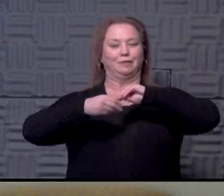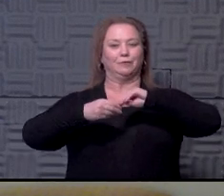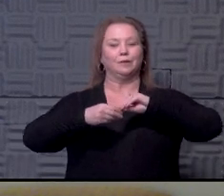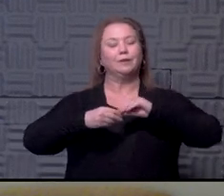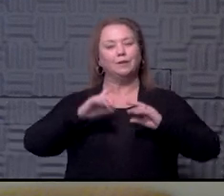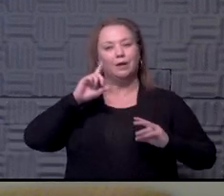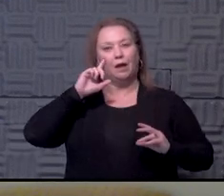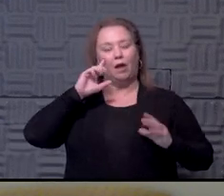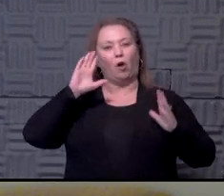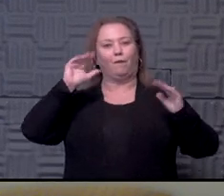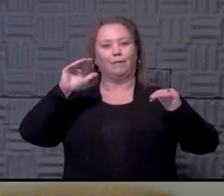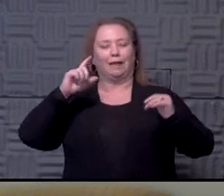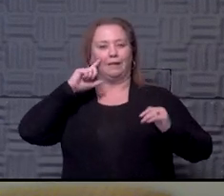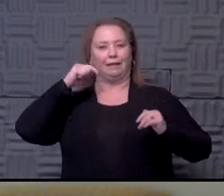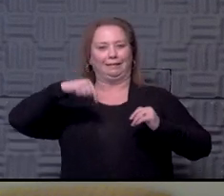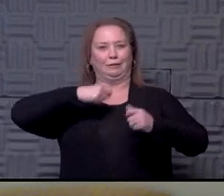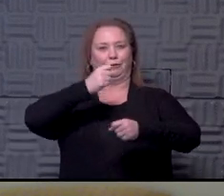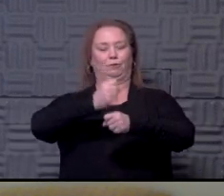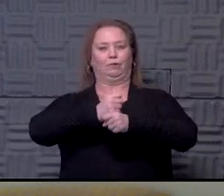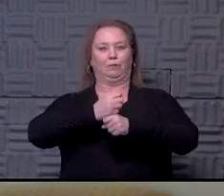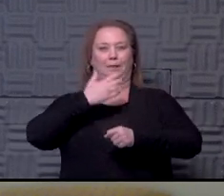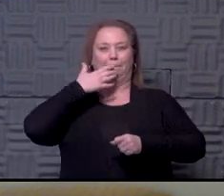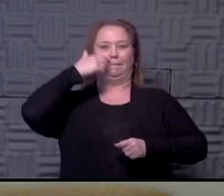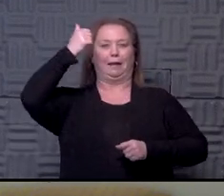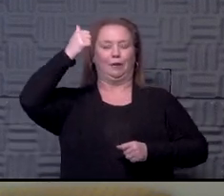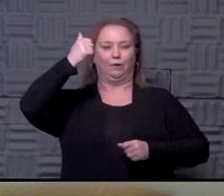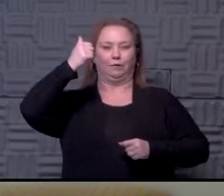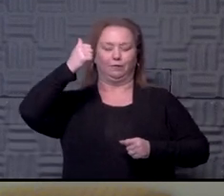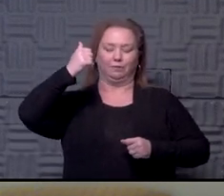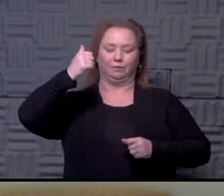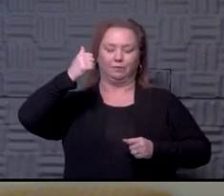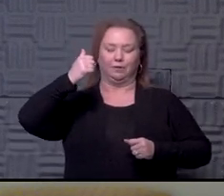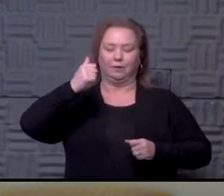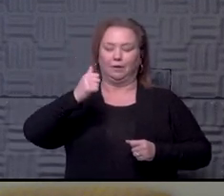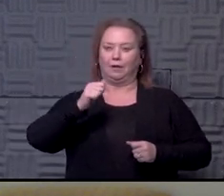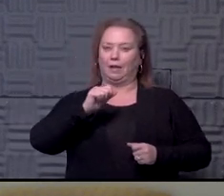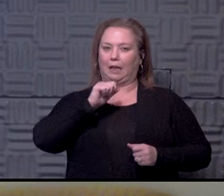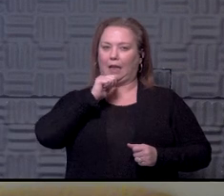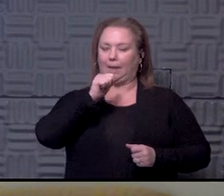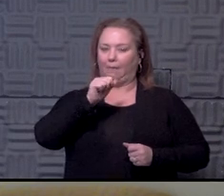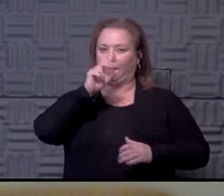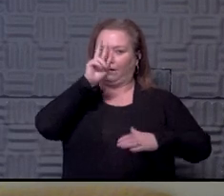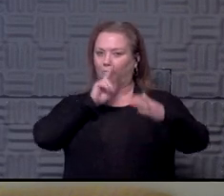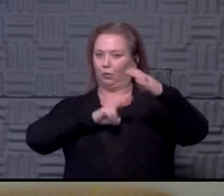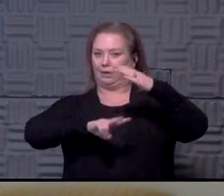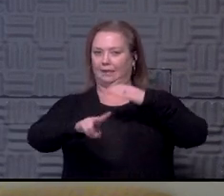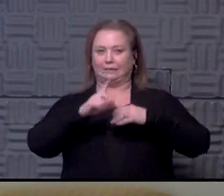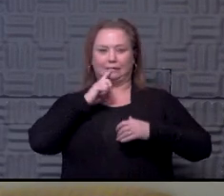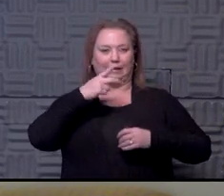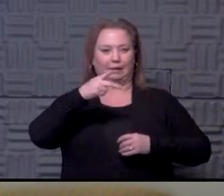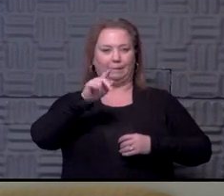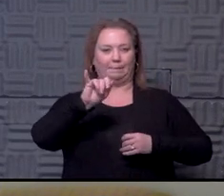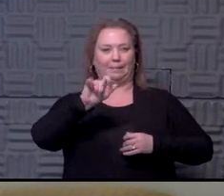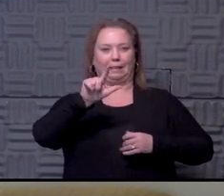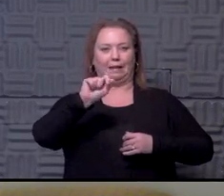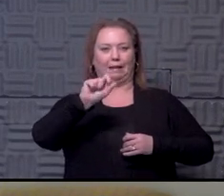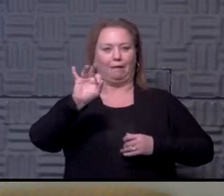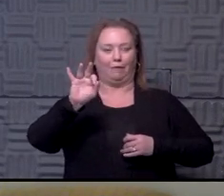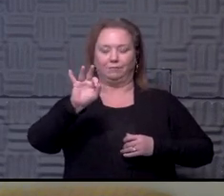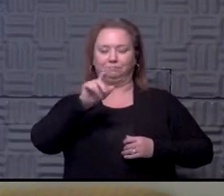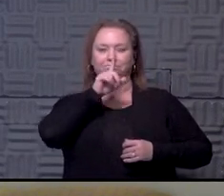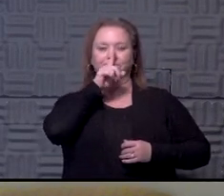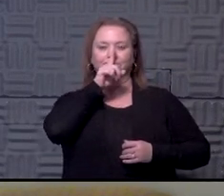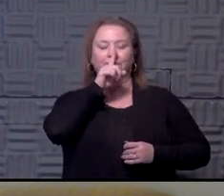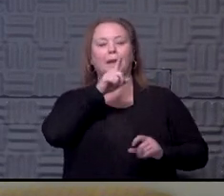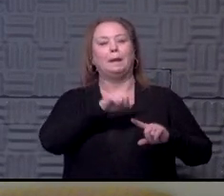we're going to be a little bit better than most people think. I'm no prognosticator saying we're going to make the playoffs or anything like that. But